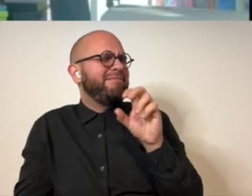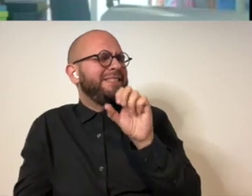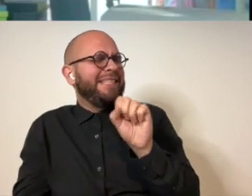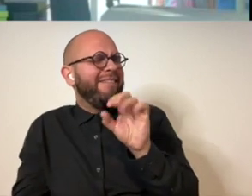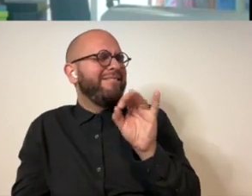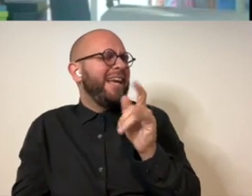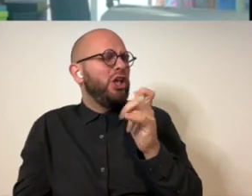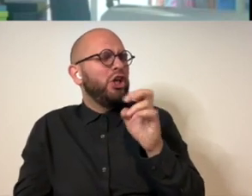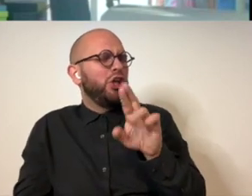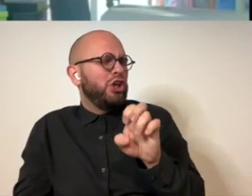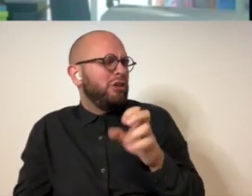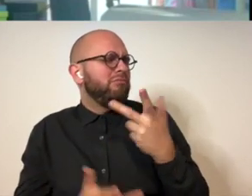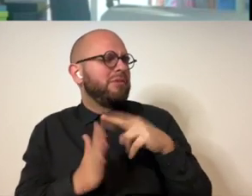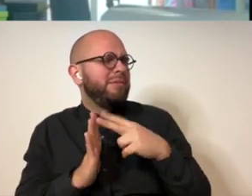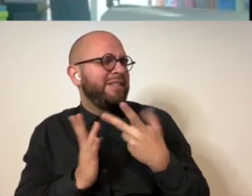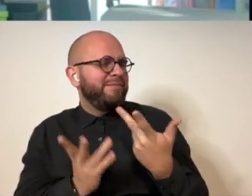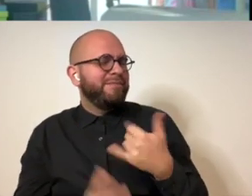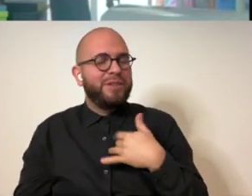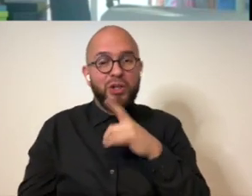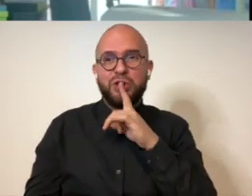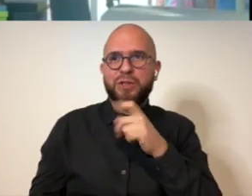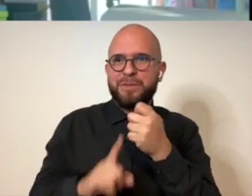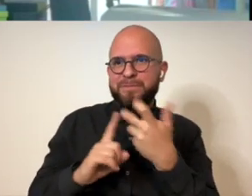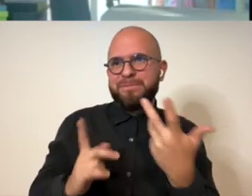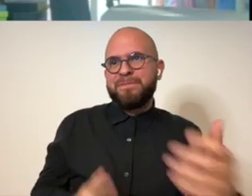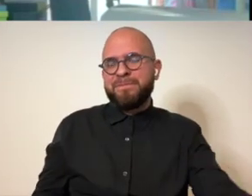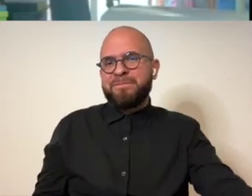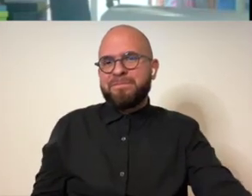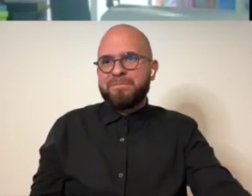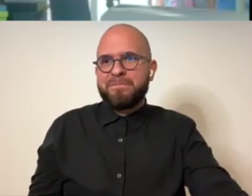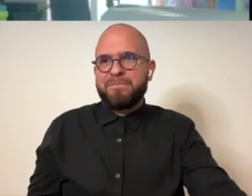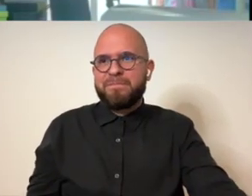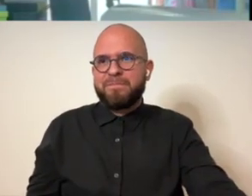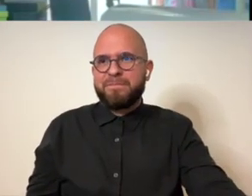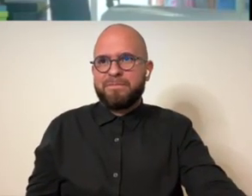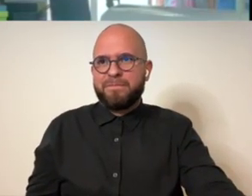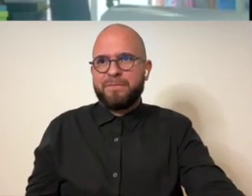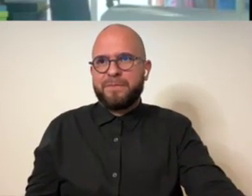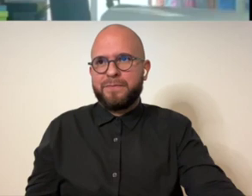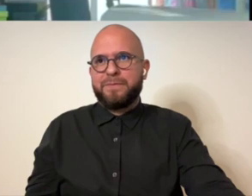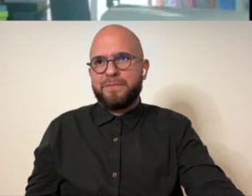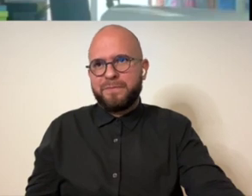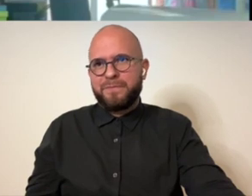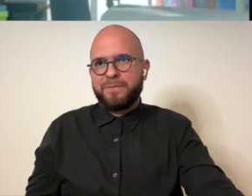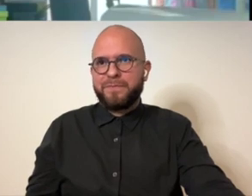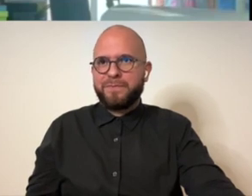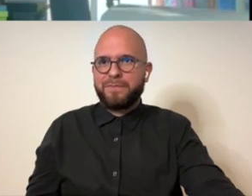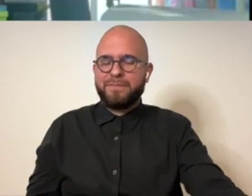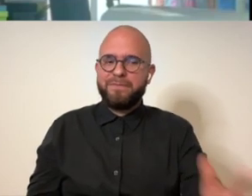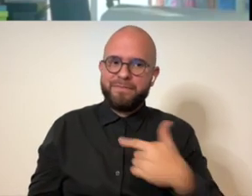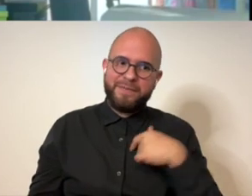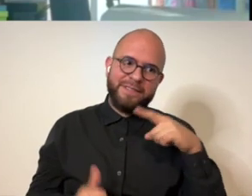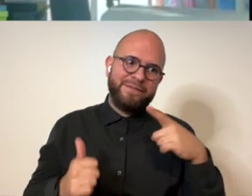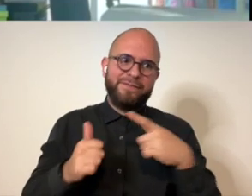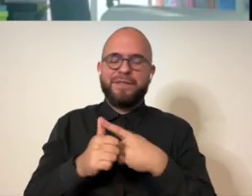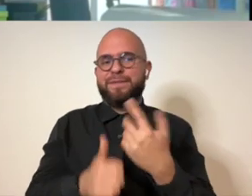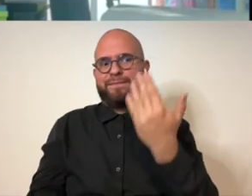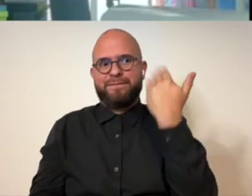uh i when i was first dealing with my diagnosis of bds and